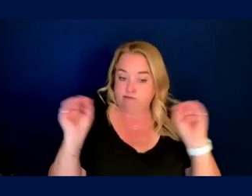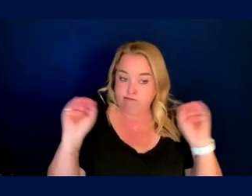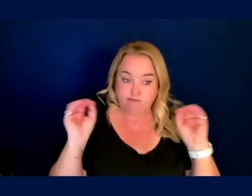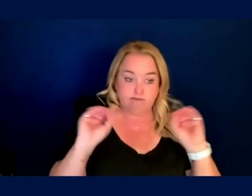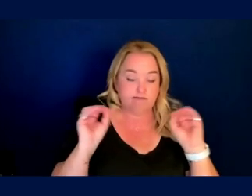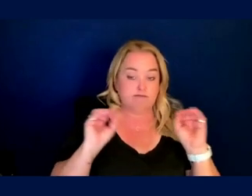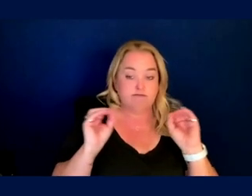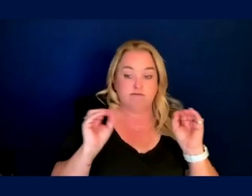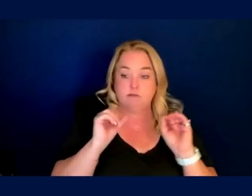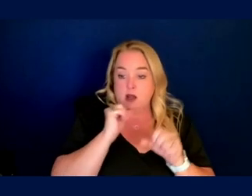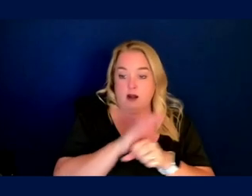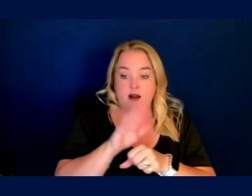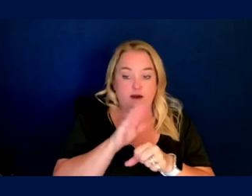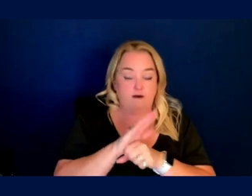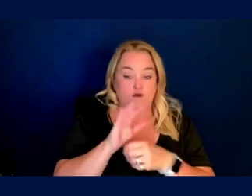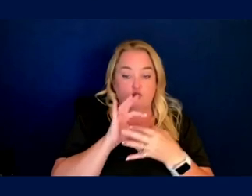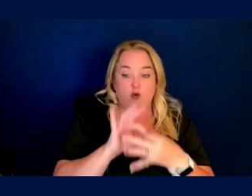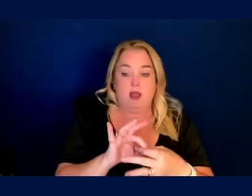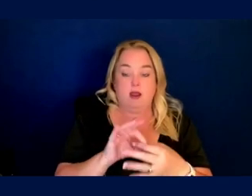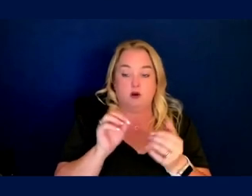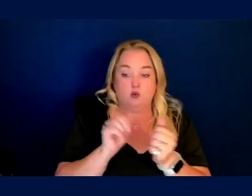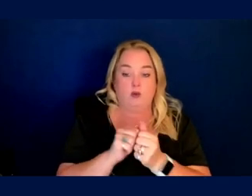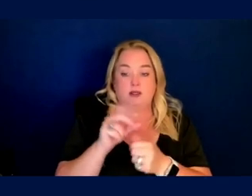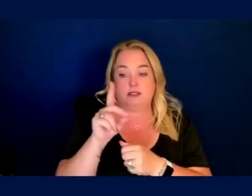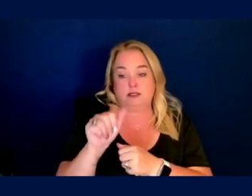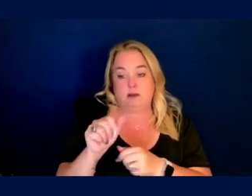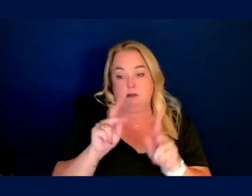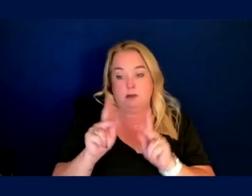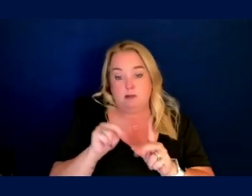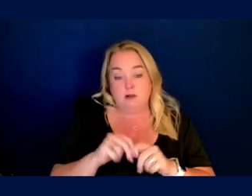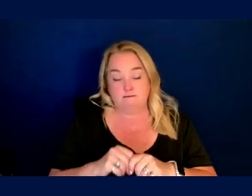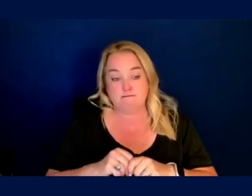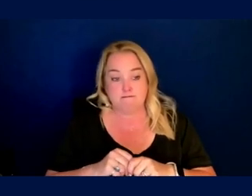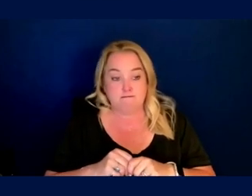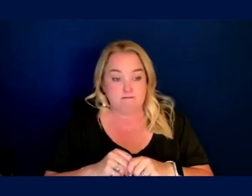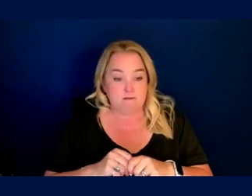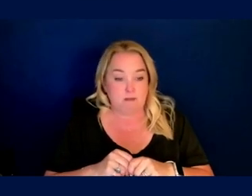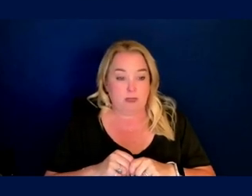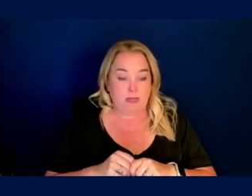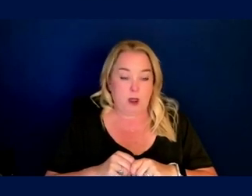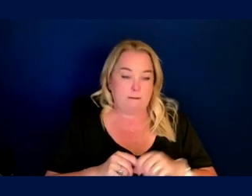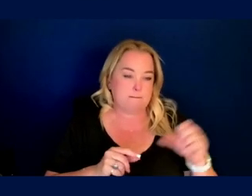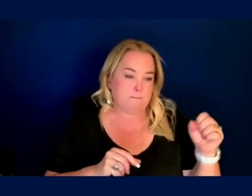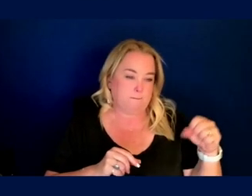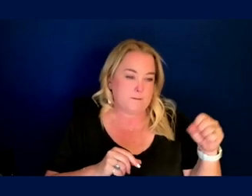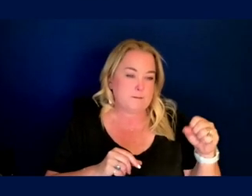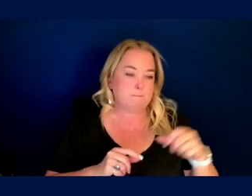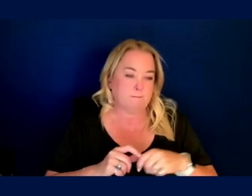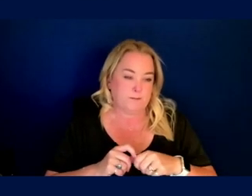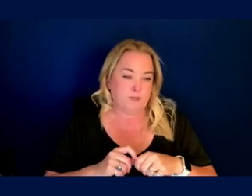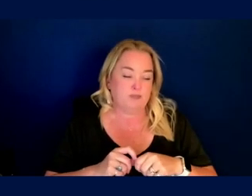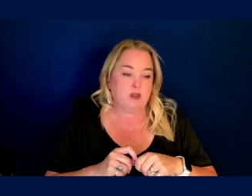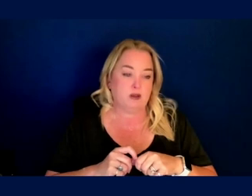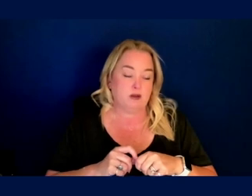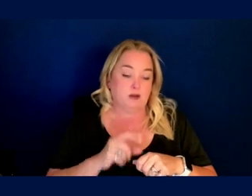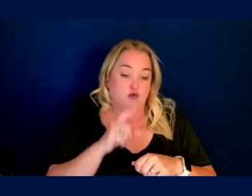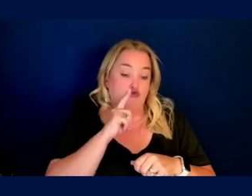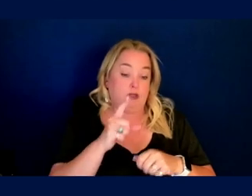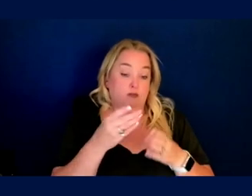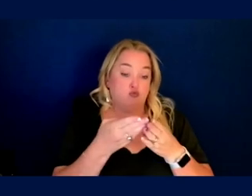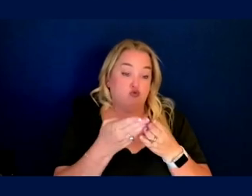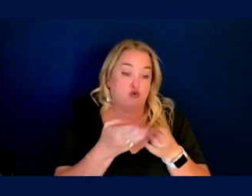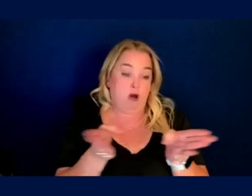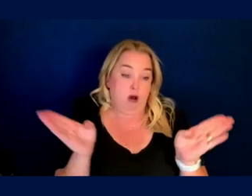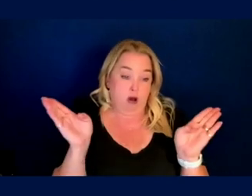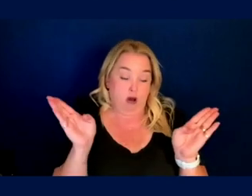Um, and especially in regards to, um, disabled populations. Yeah. So in speaking very broadly, terrestrial